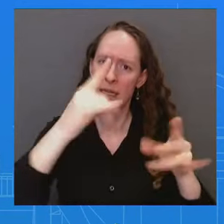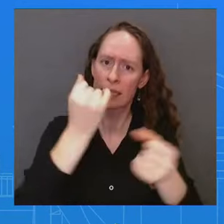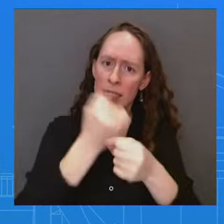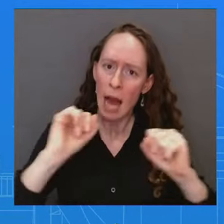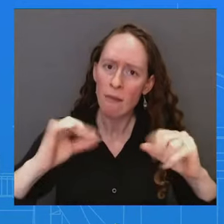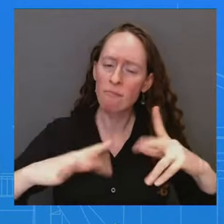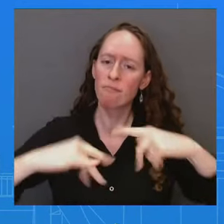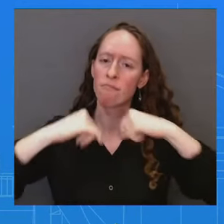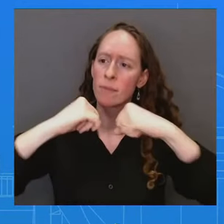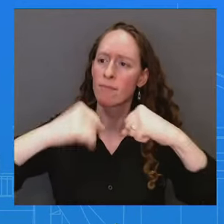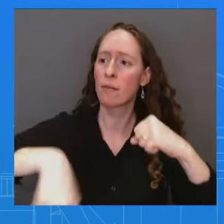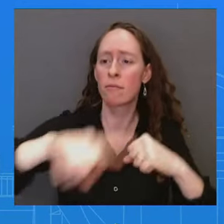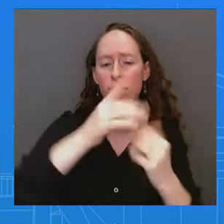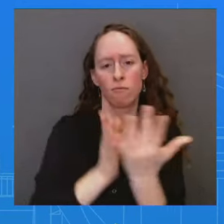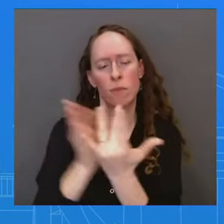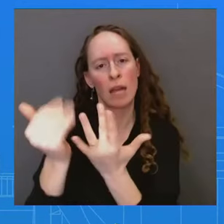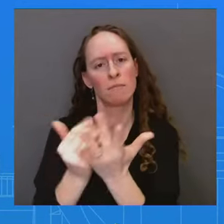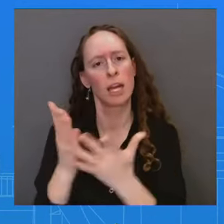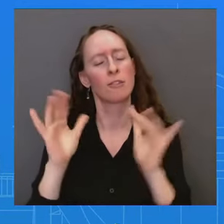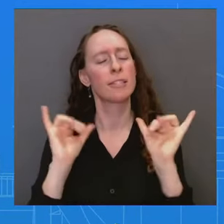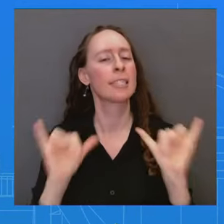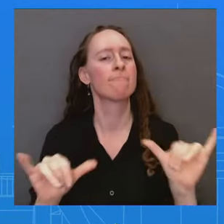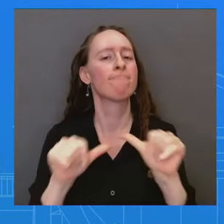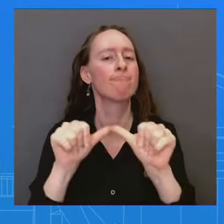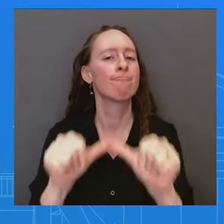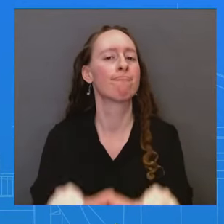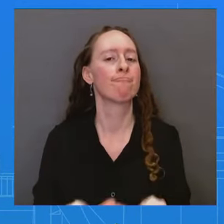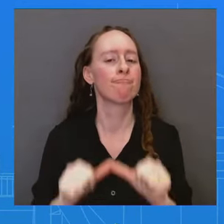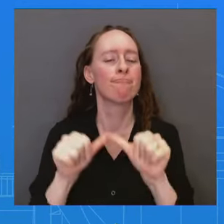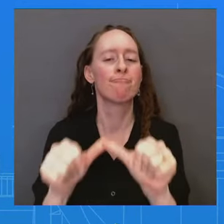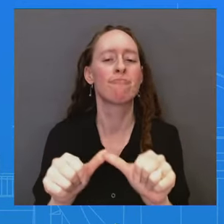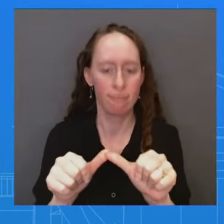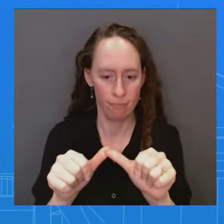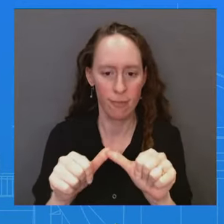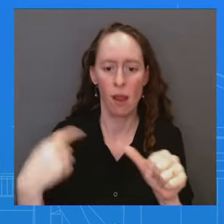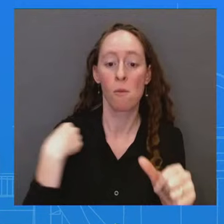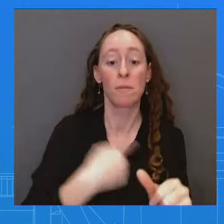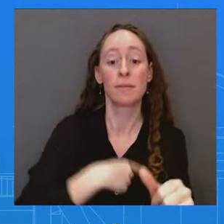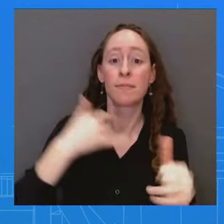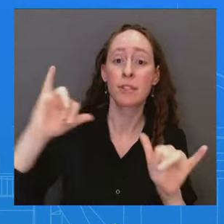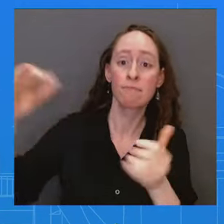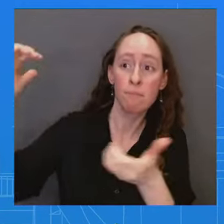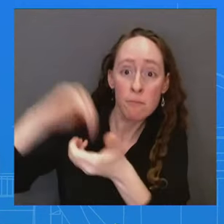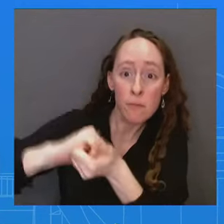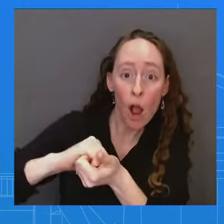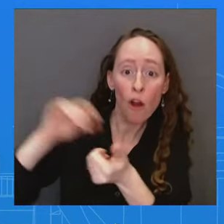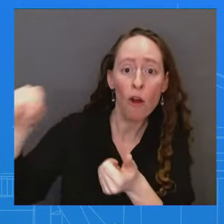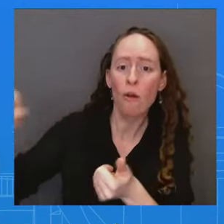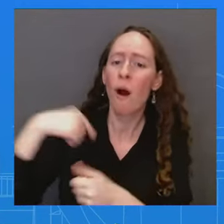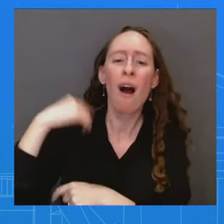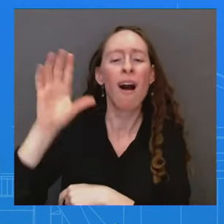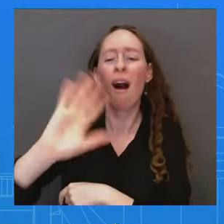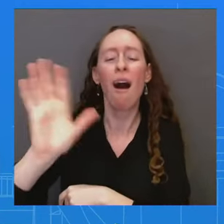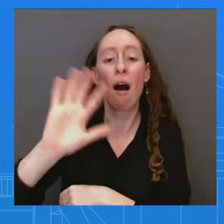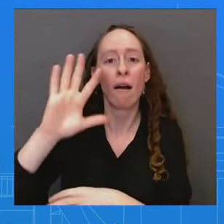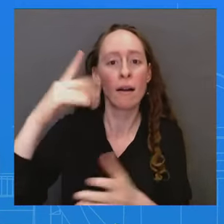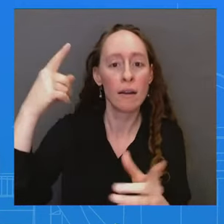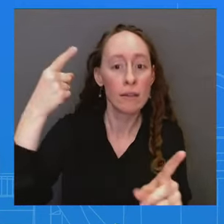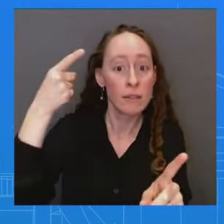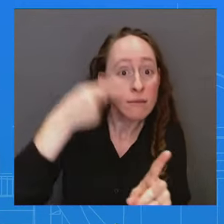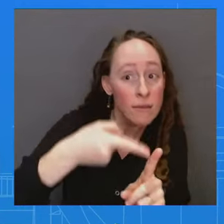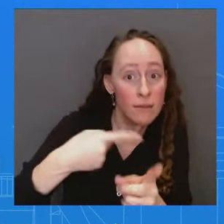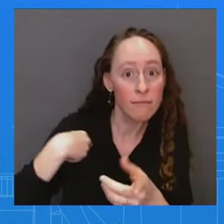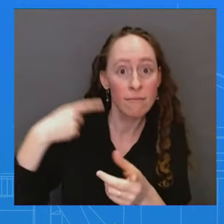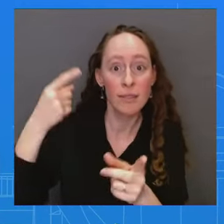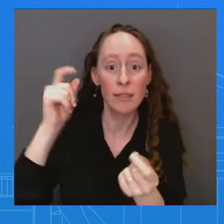a wide range of topics with our Israeli counterparts. I'm not going to get into the specifics of diplomatic conversations, but I can assure you that media freedom is and